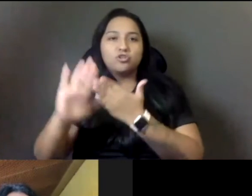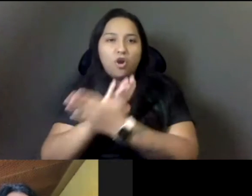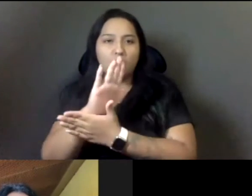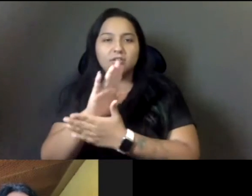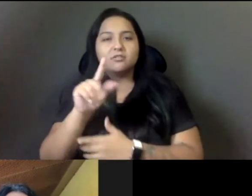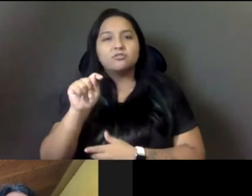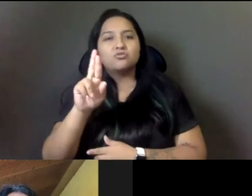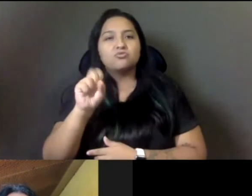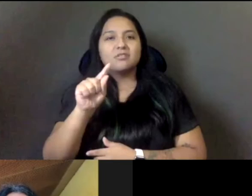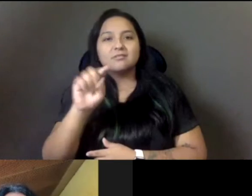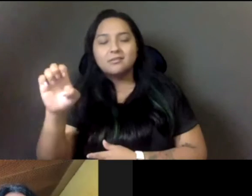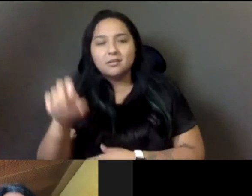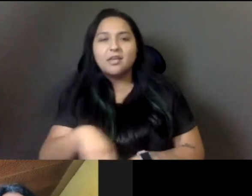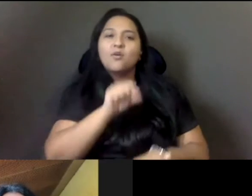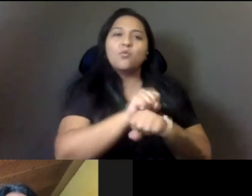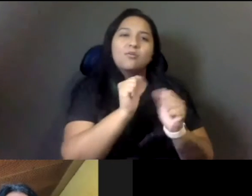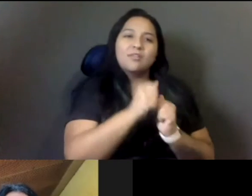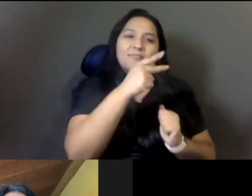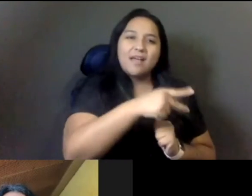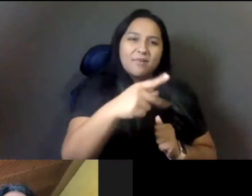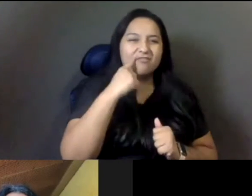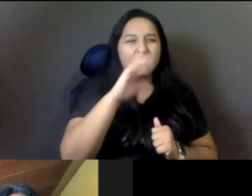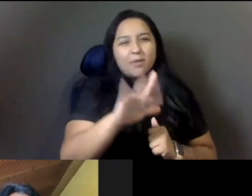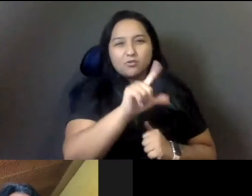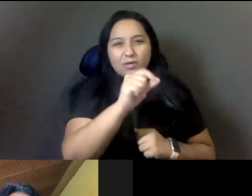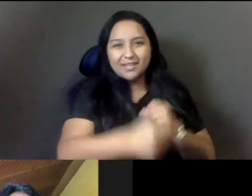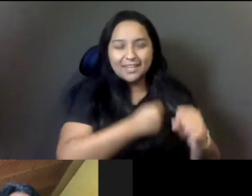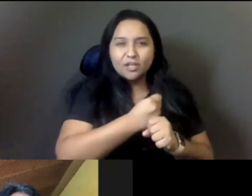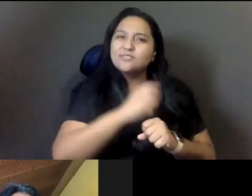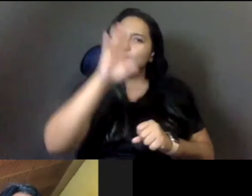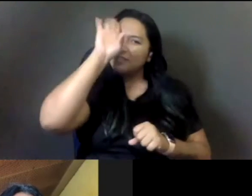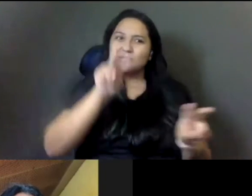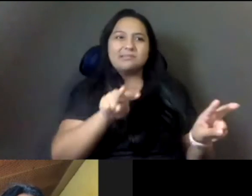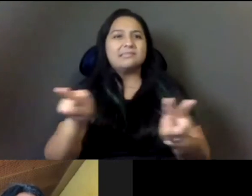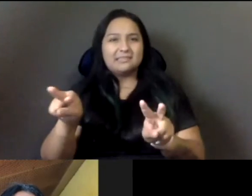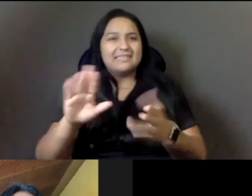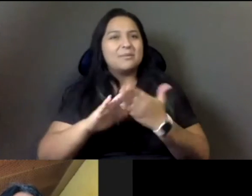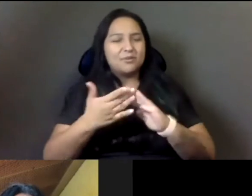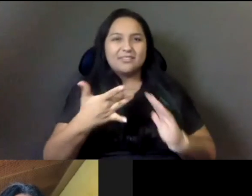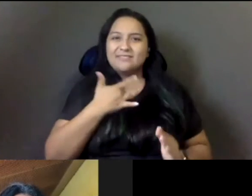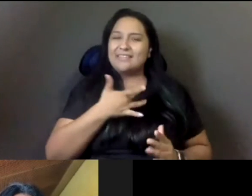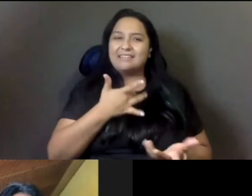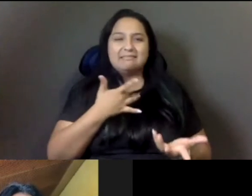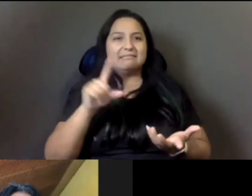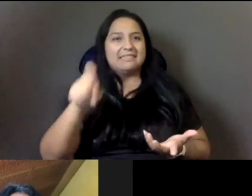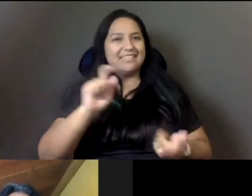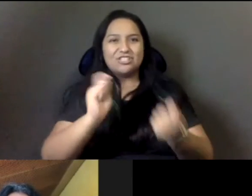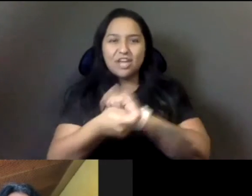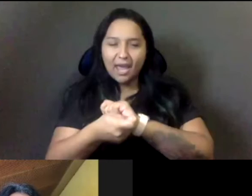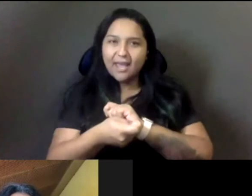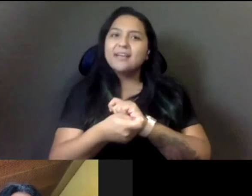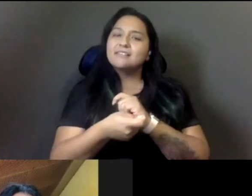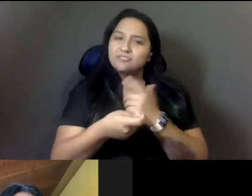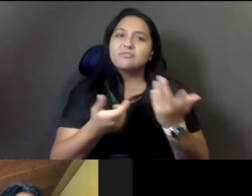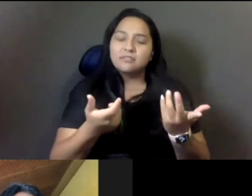about 20 years and I knew, you know, our communities were hungry and we needed to make a difference. And I really, really have to say that the